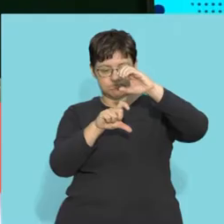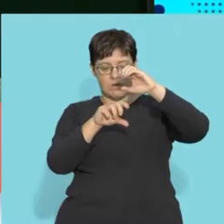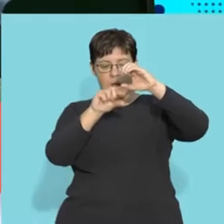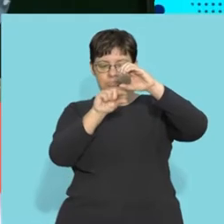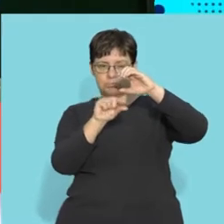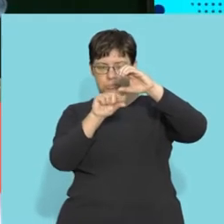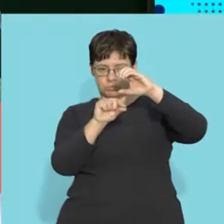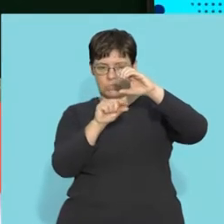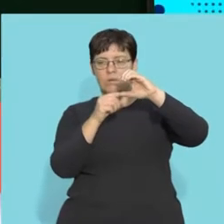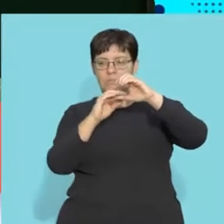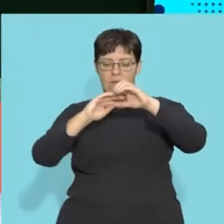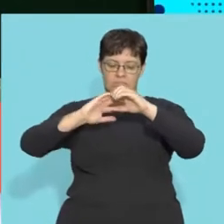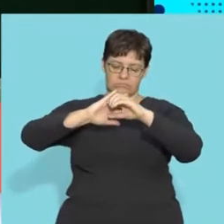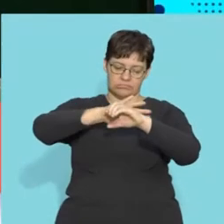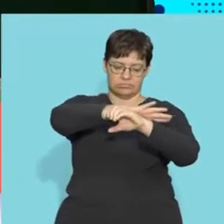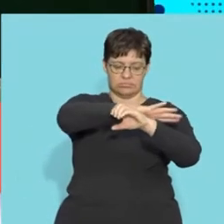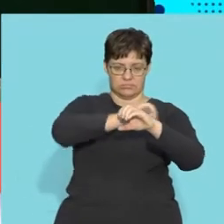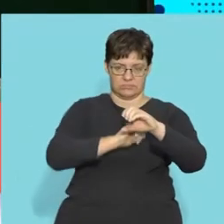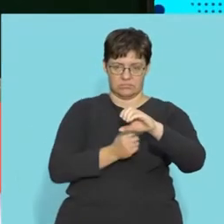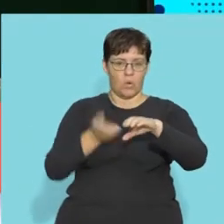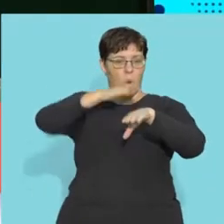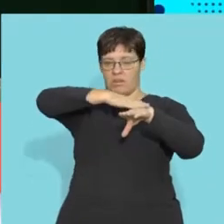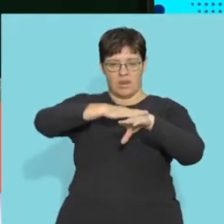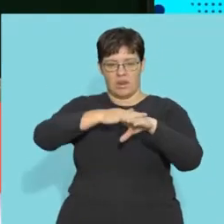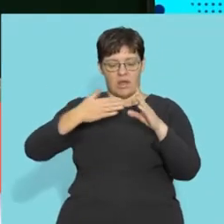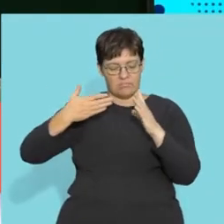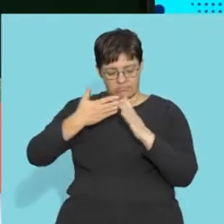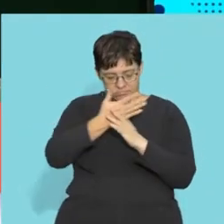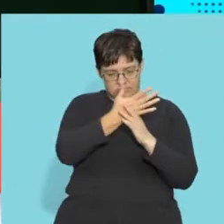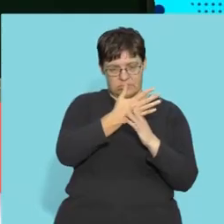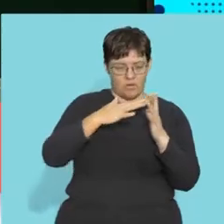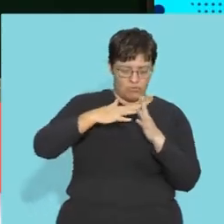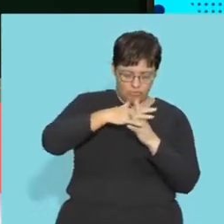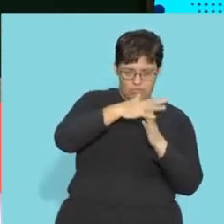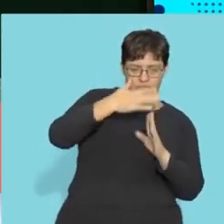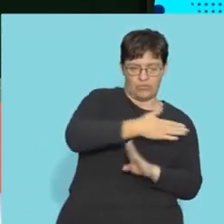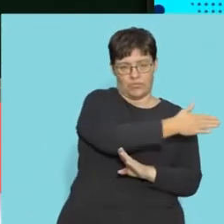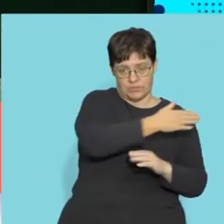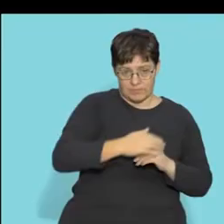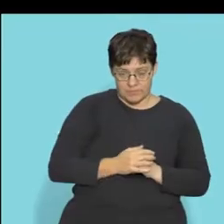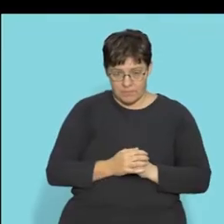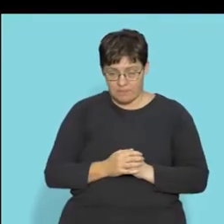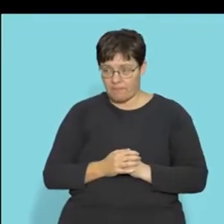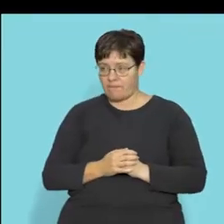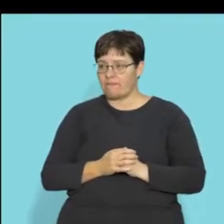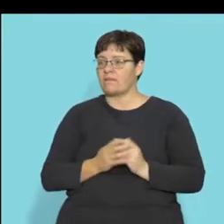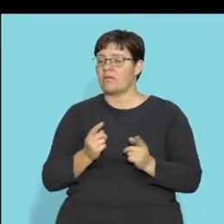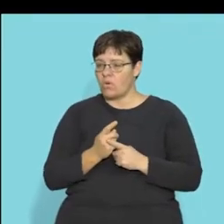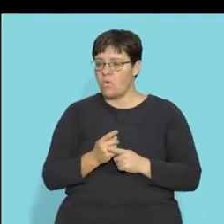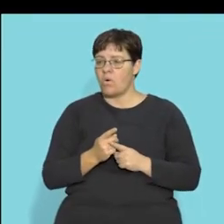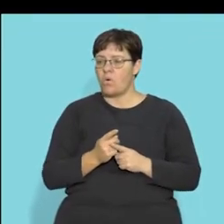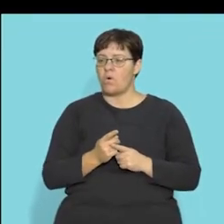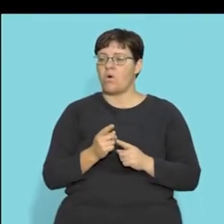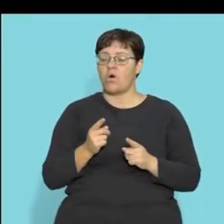between those bones that we were talking about, the spinal nerves will go out there. It's not on the bones. It's in between. Right. And